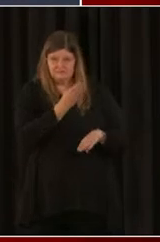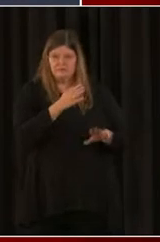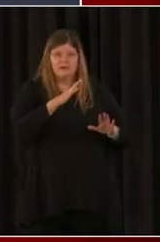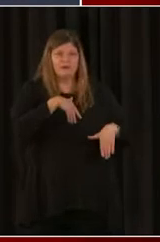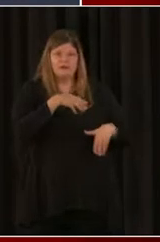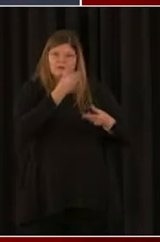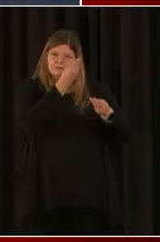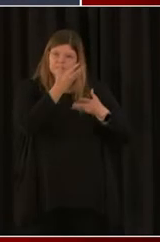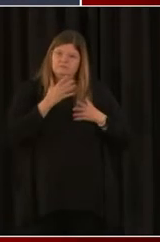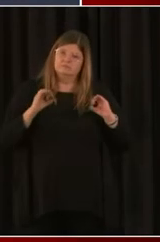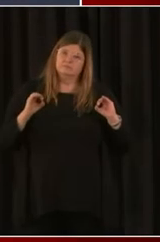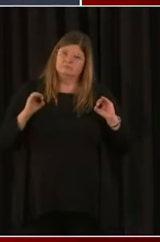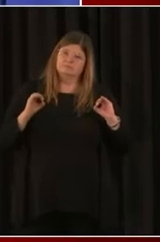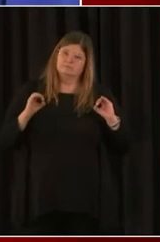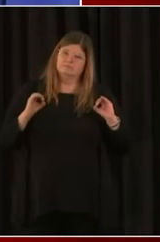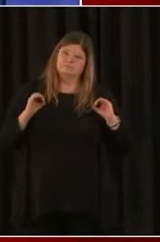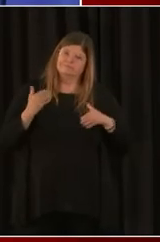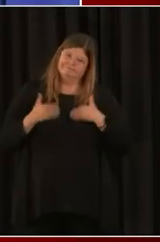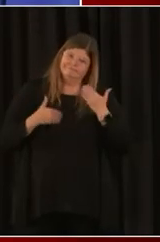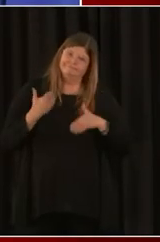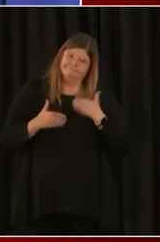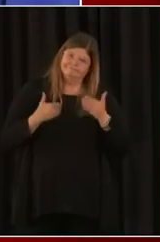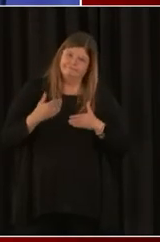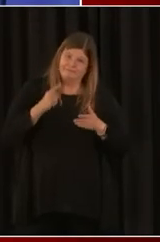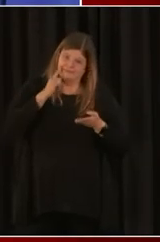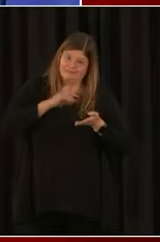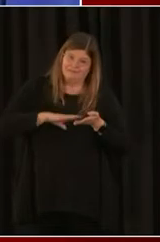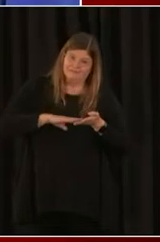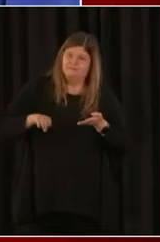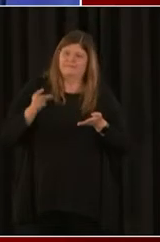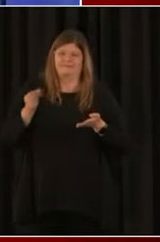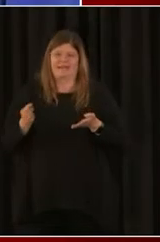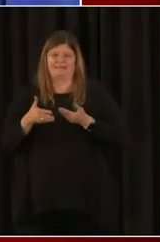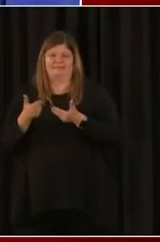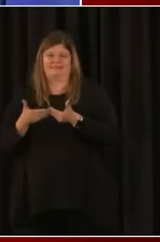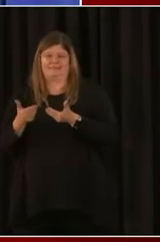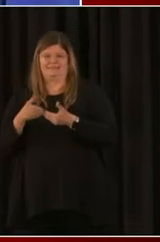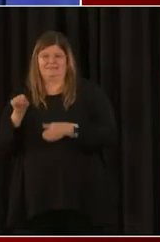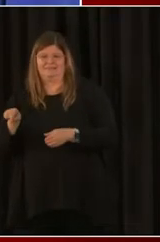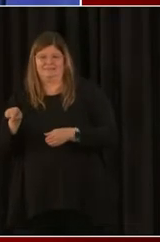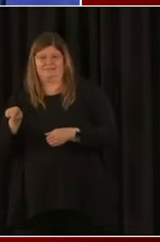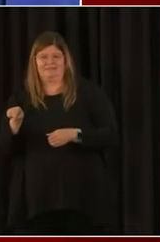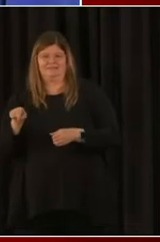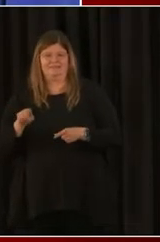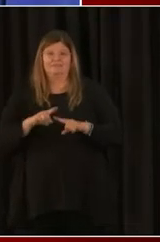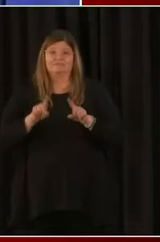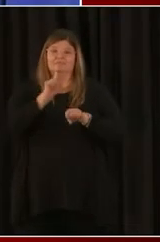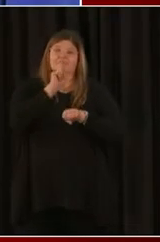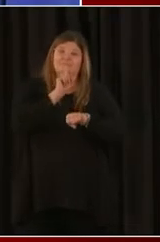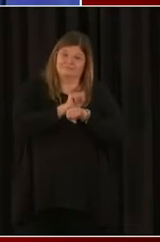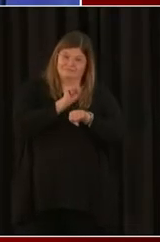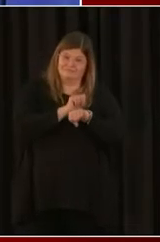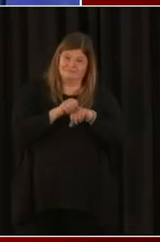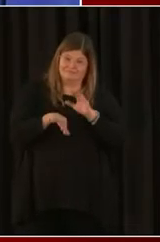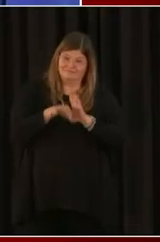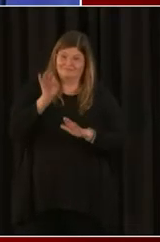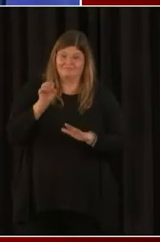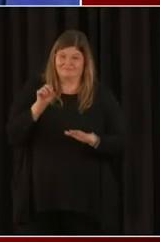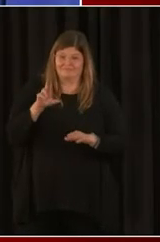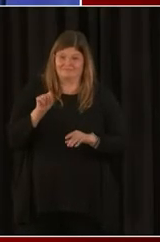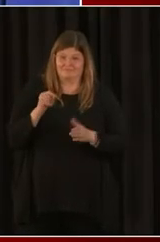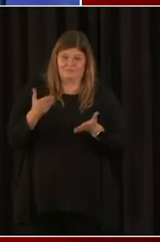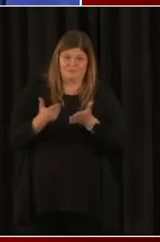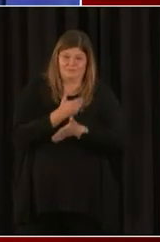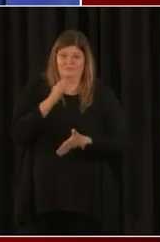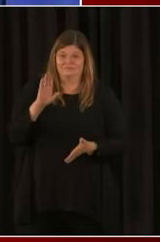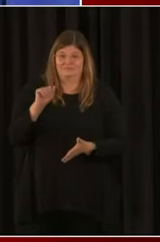to apply for forgiveness was very easy. I will say, we actually had to find a new bank for our PPP loan,